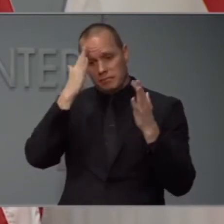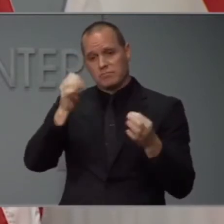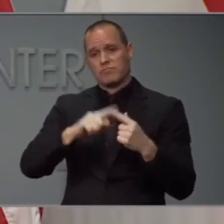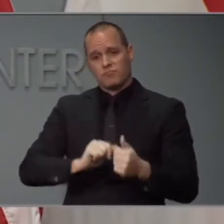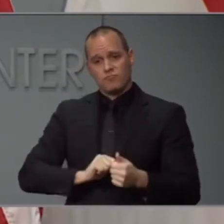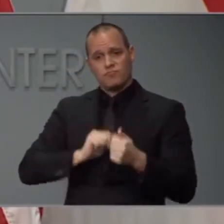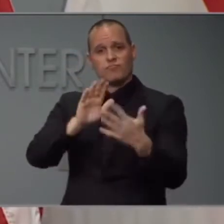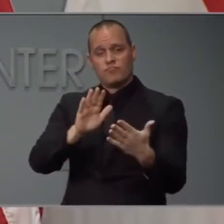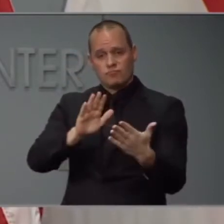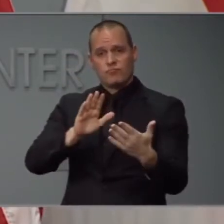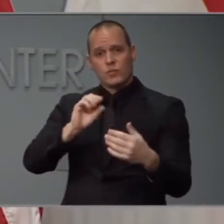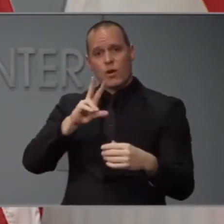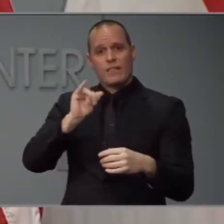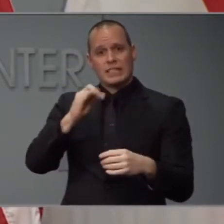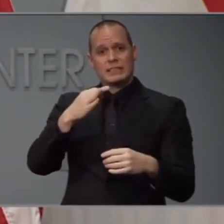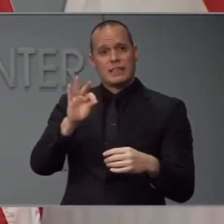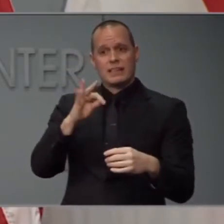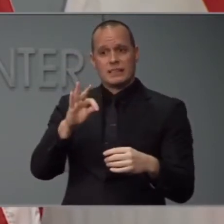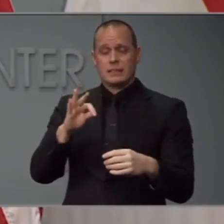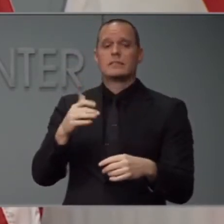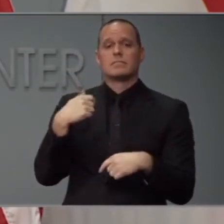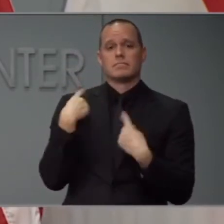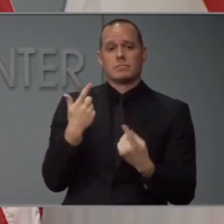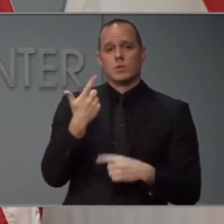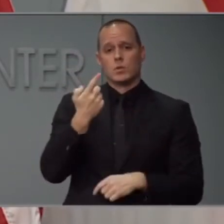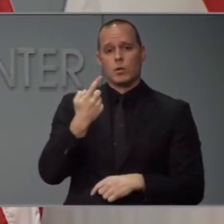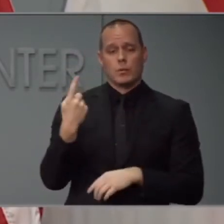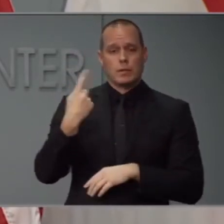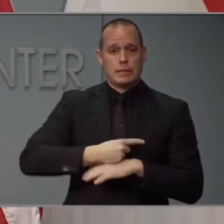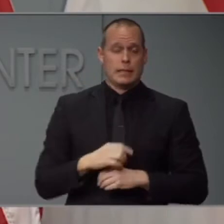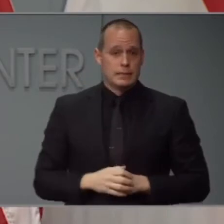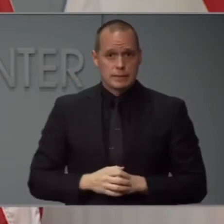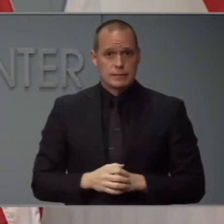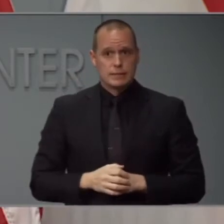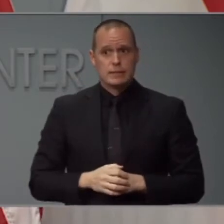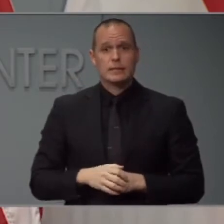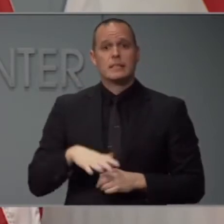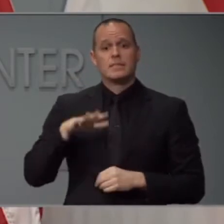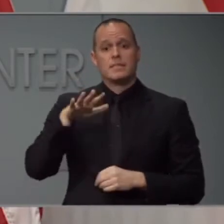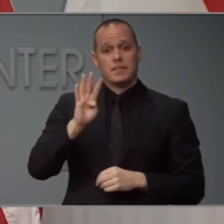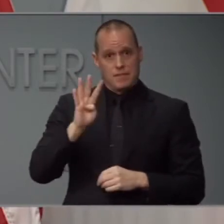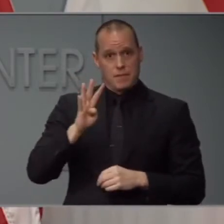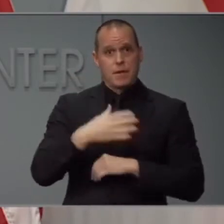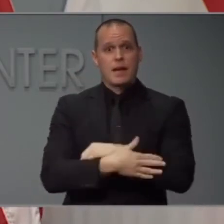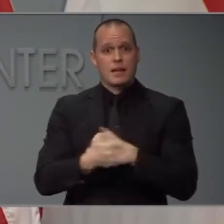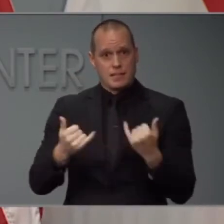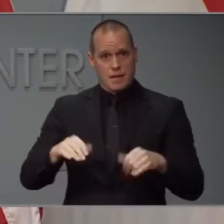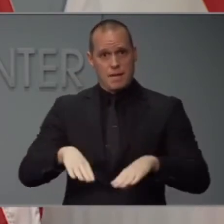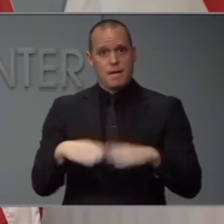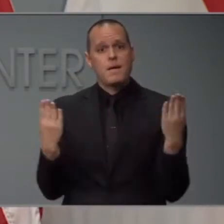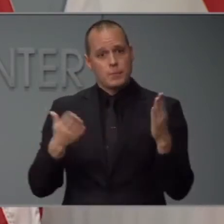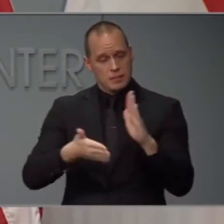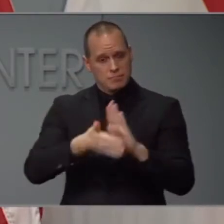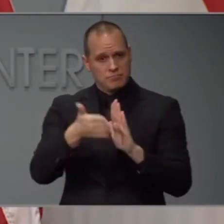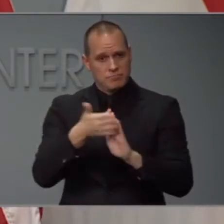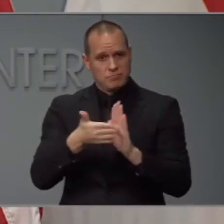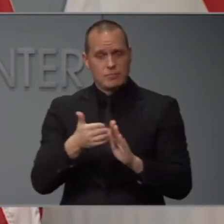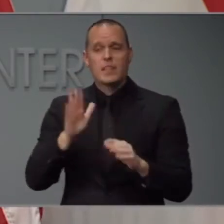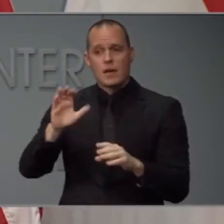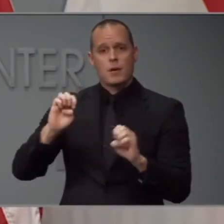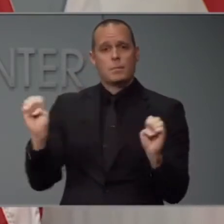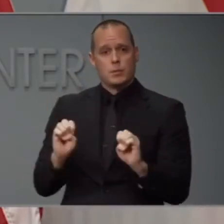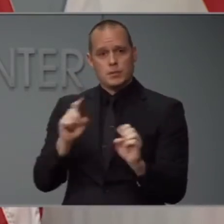response. 55 counties now have their EOCs open and activated. 96